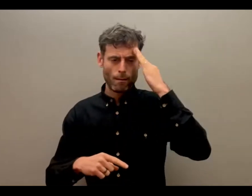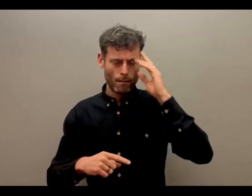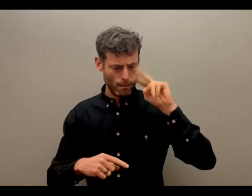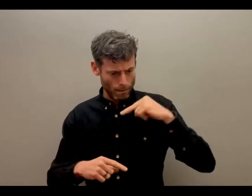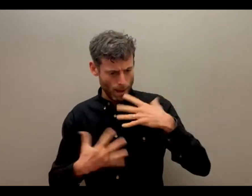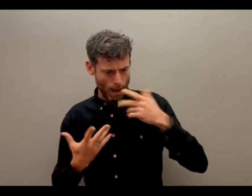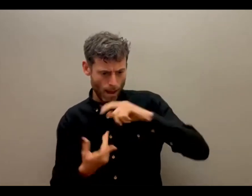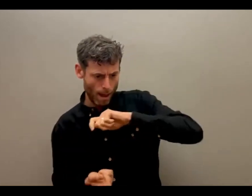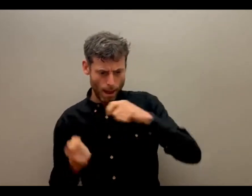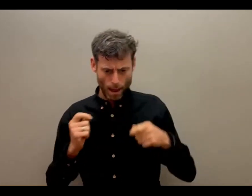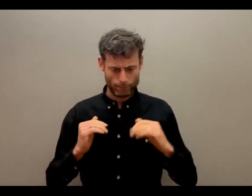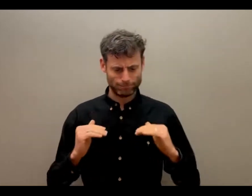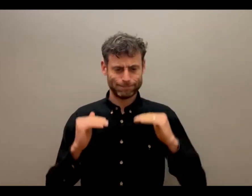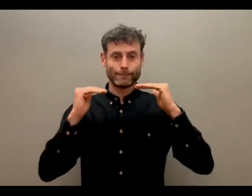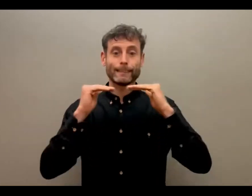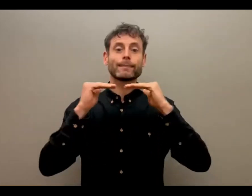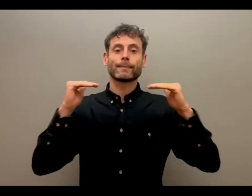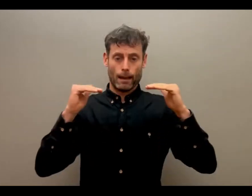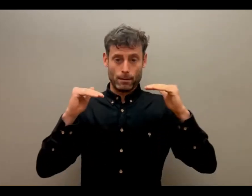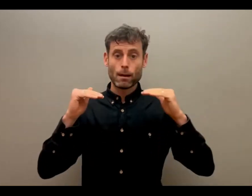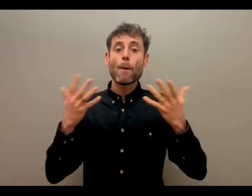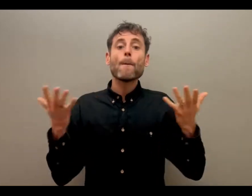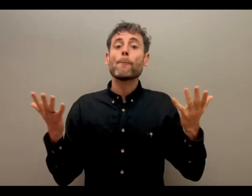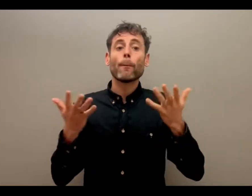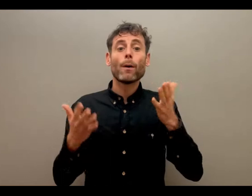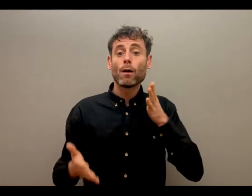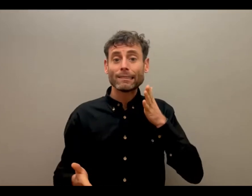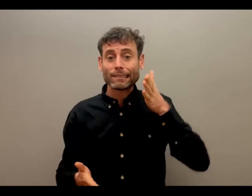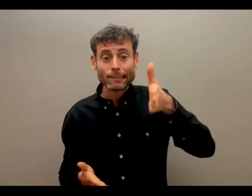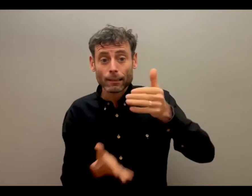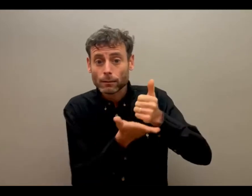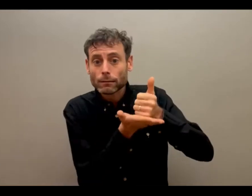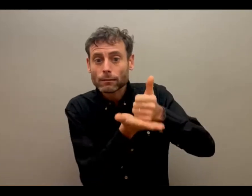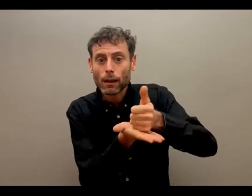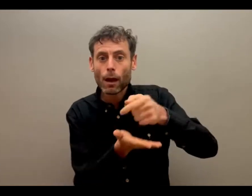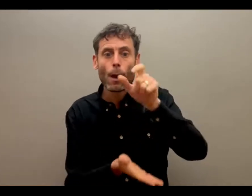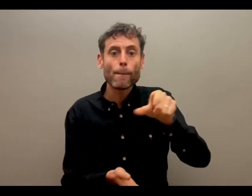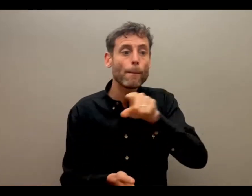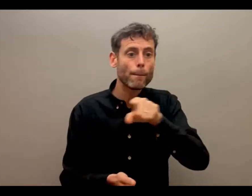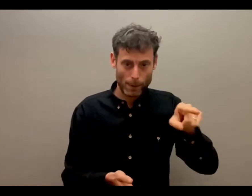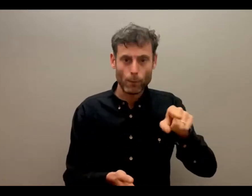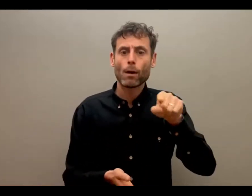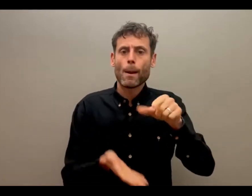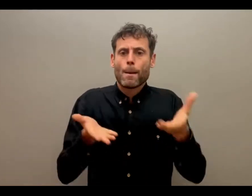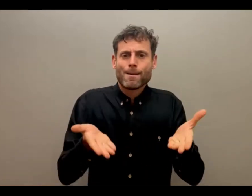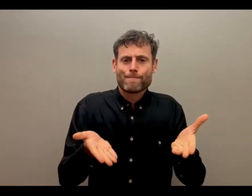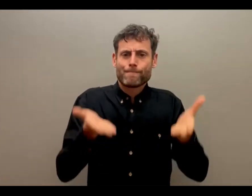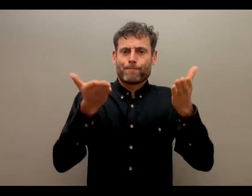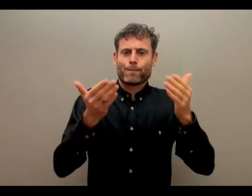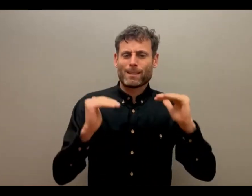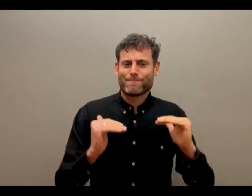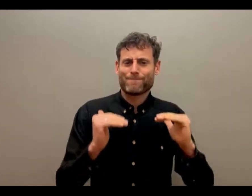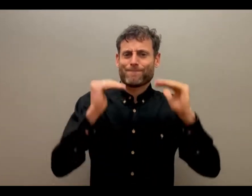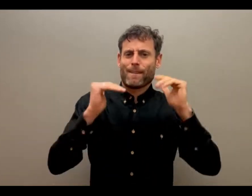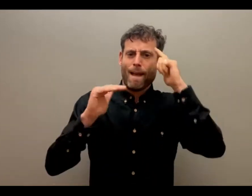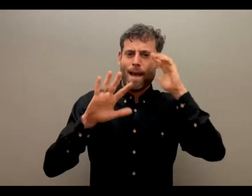we are all held accountable to the people that we all exist to serve. So thanks a million for taking part. I appreciate and I hope you have